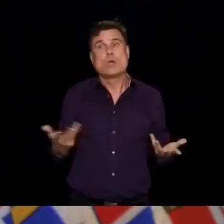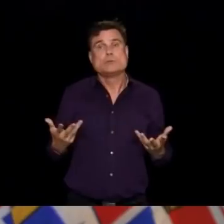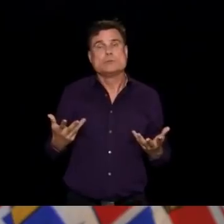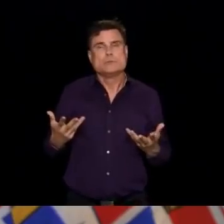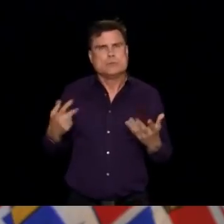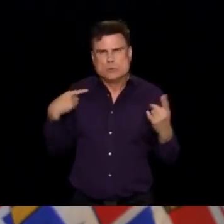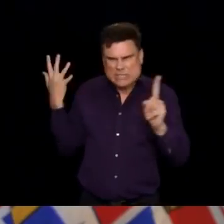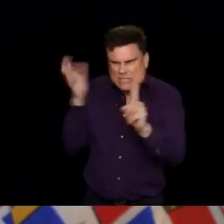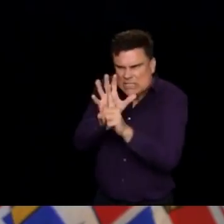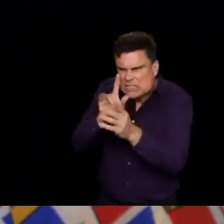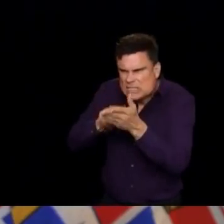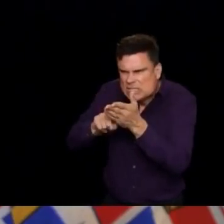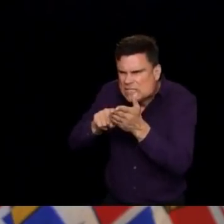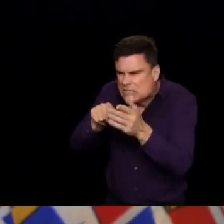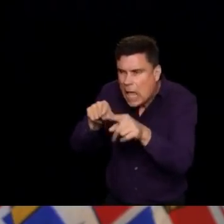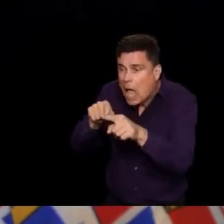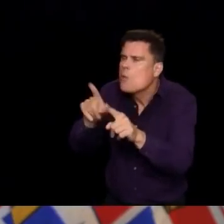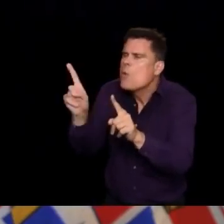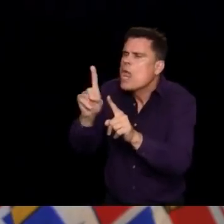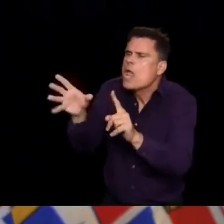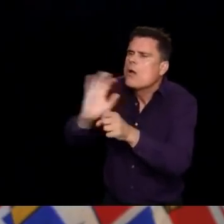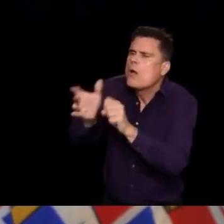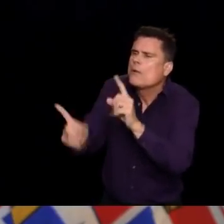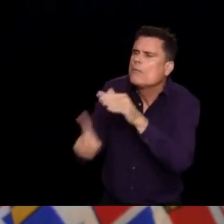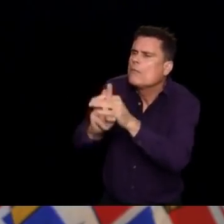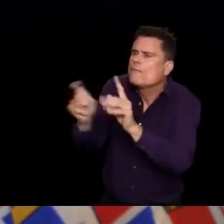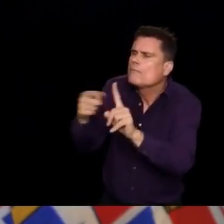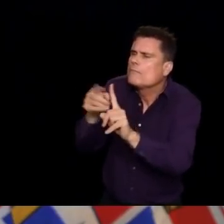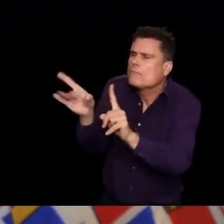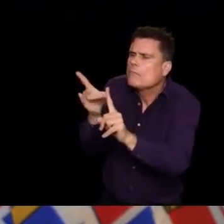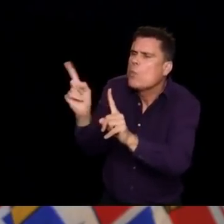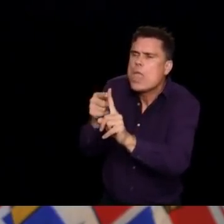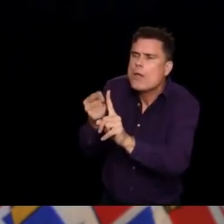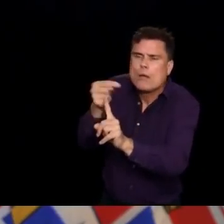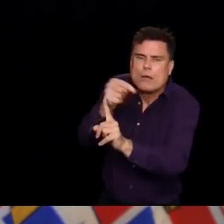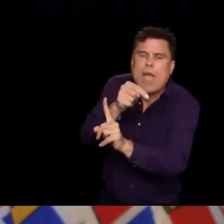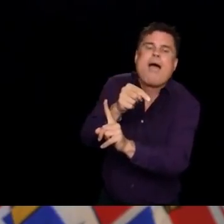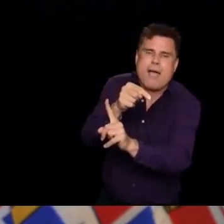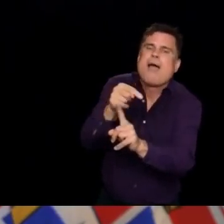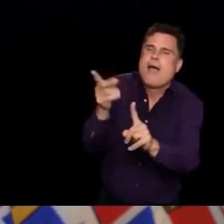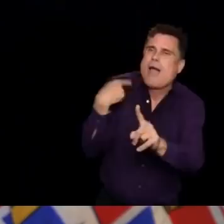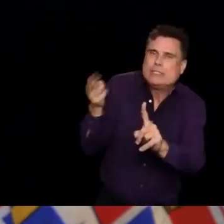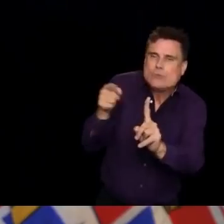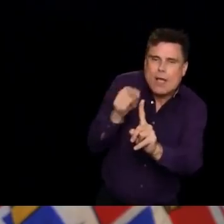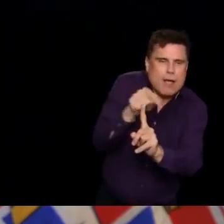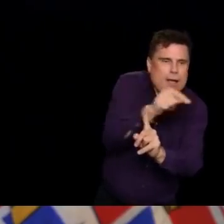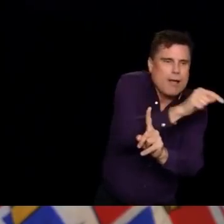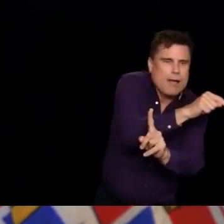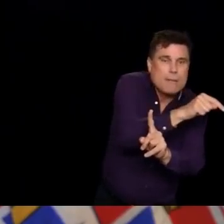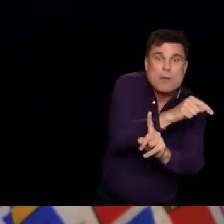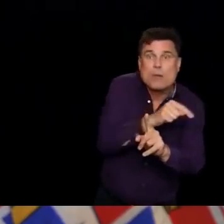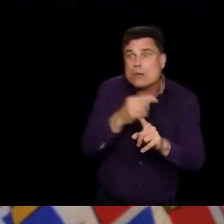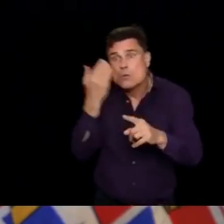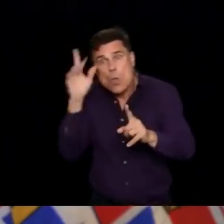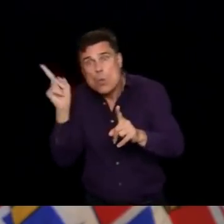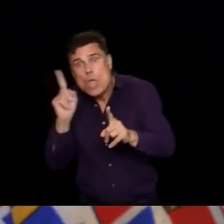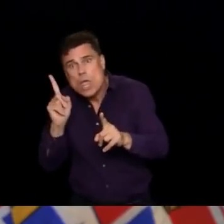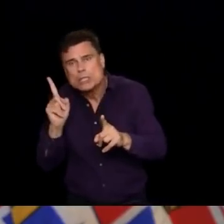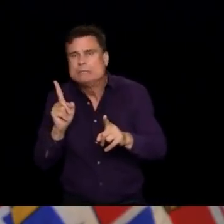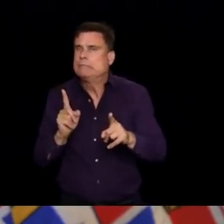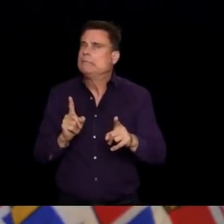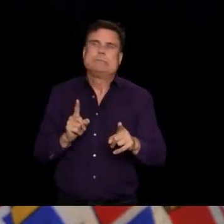I think that will be very helpful. And they were certainly doing a really great job of that in Washington and Oregon in particular,